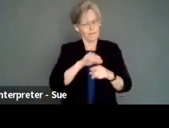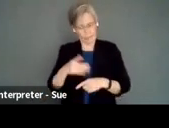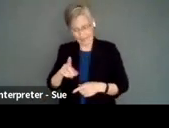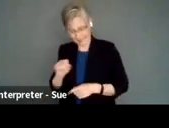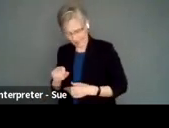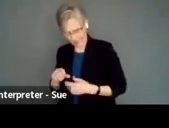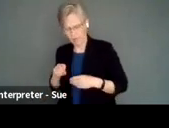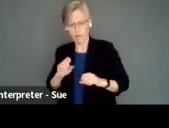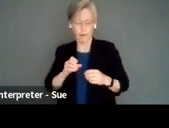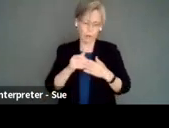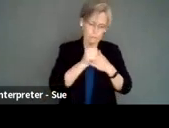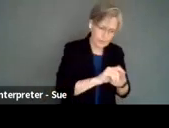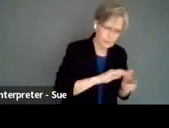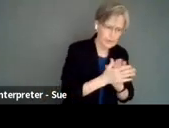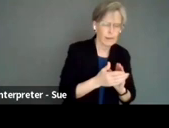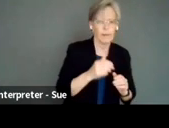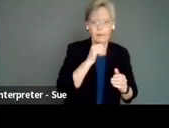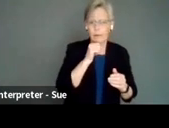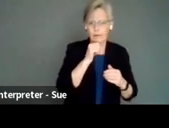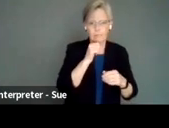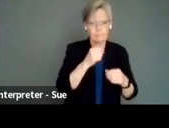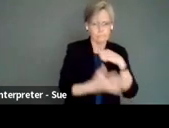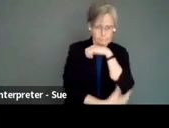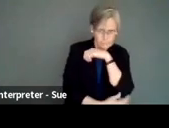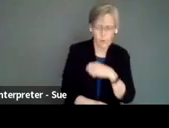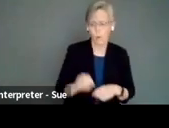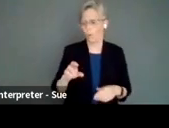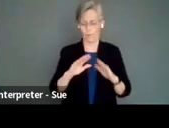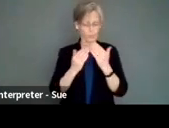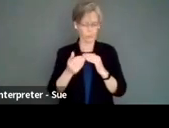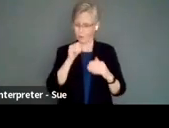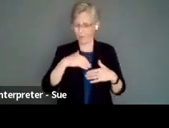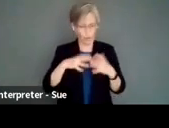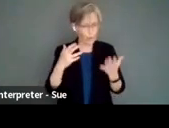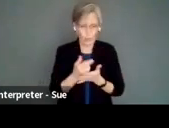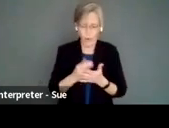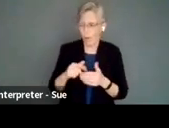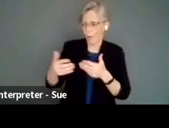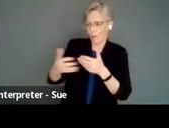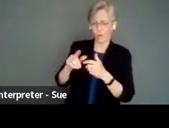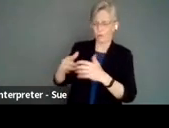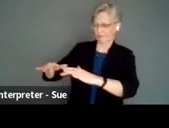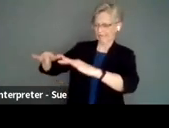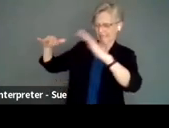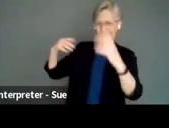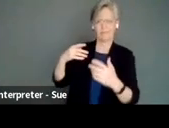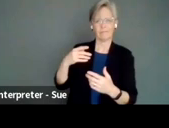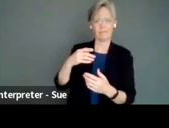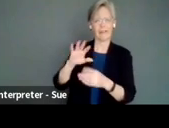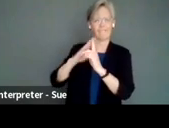live in communities that are under resourced and are close to environmental toxins have an increased